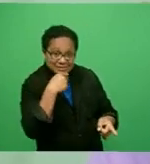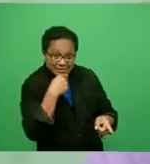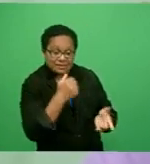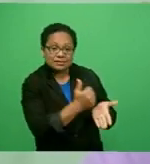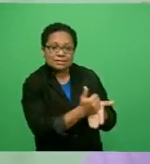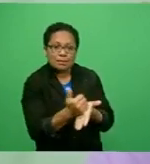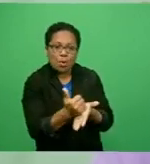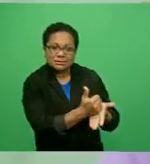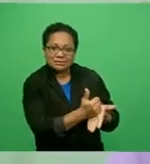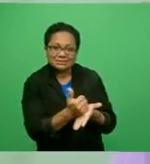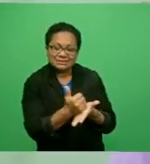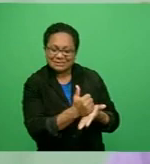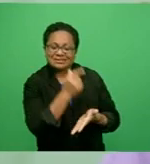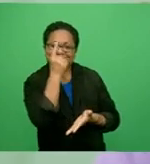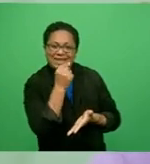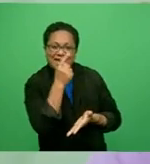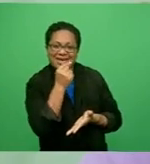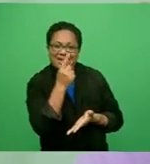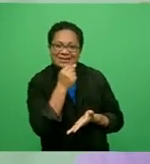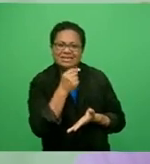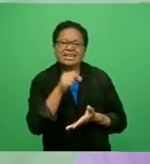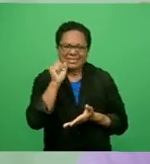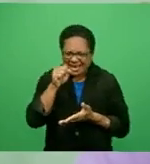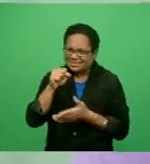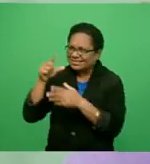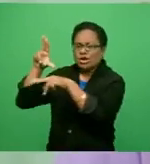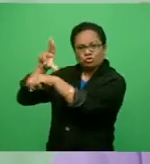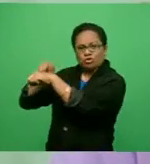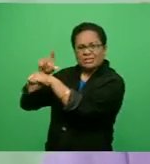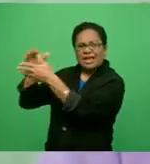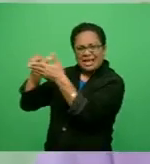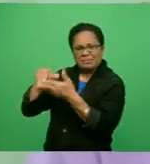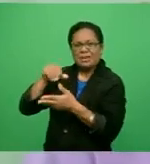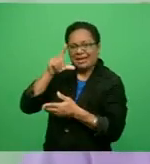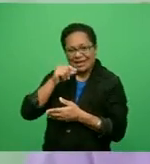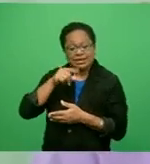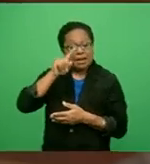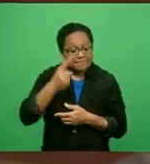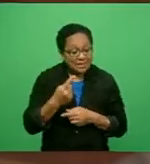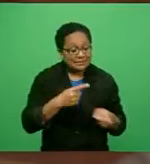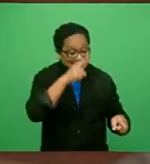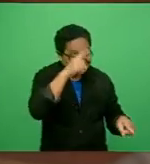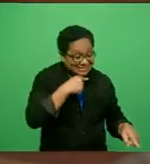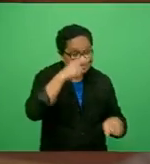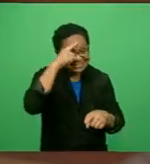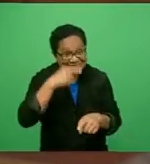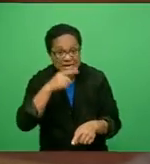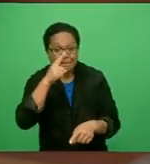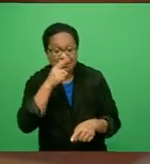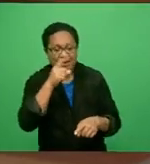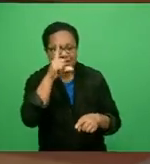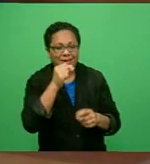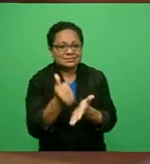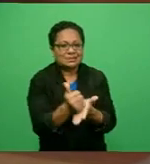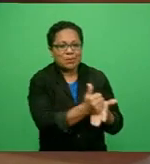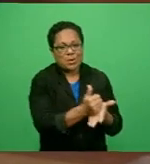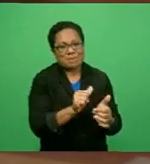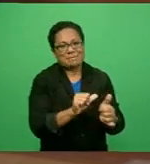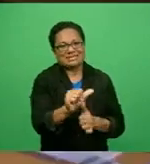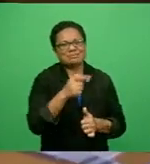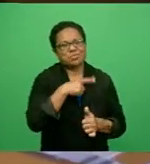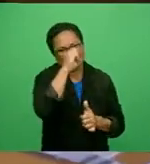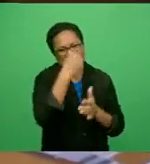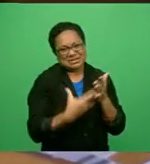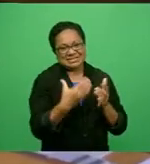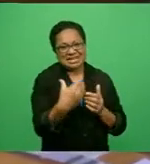can only find solace in each other. You can only find comfort in each other. You have to find comfort outside. Dr. Fong says there is a rise in diabetes